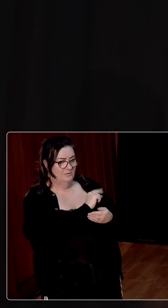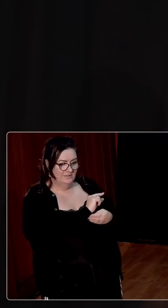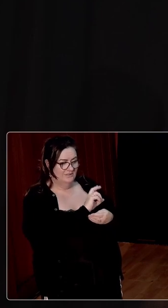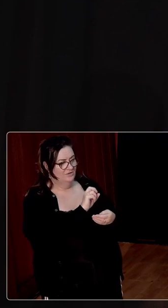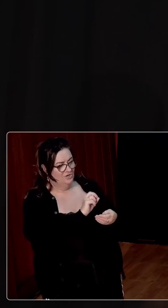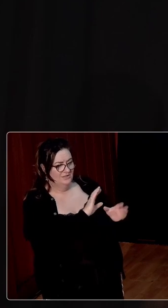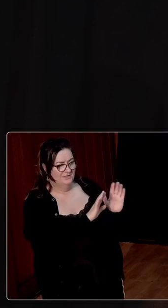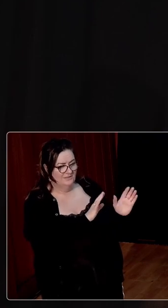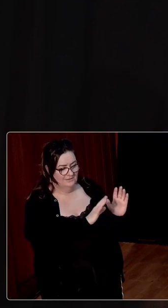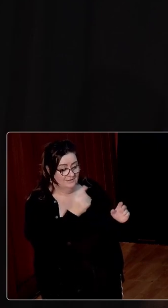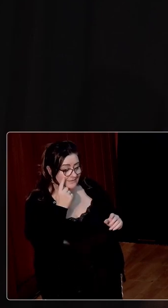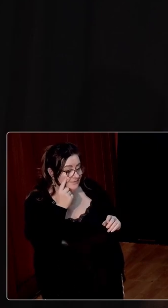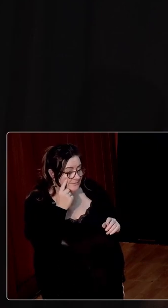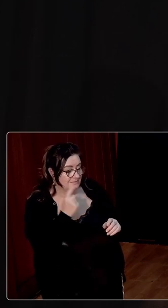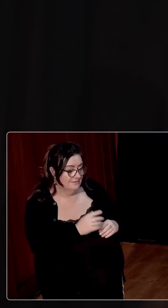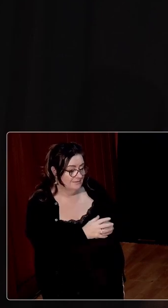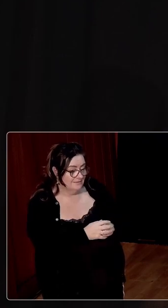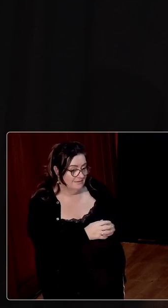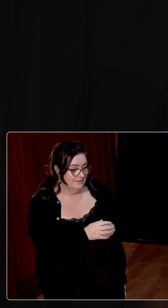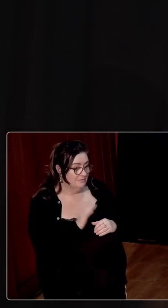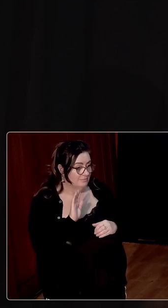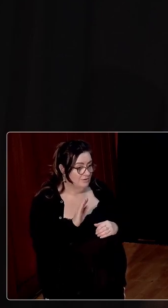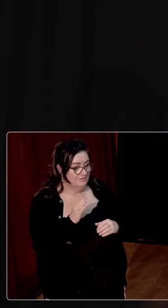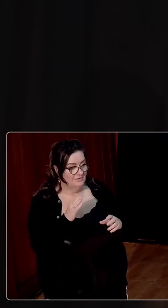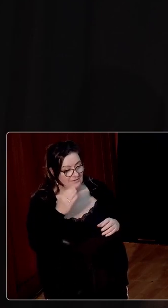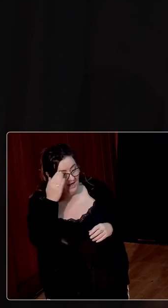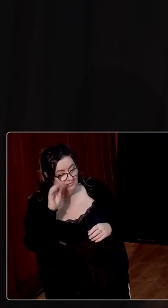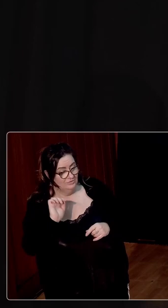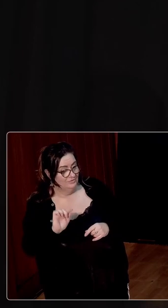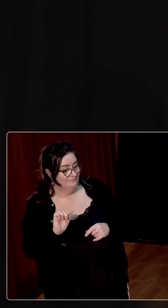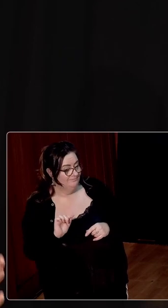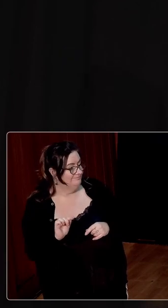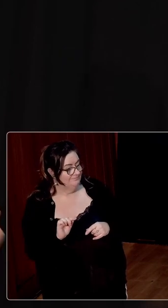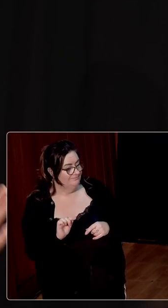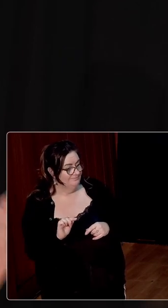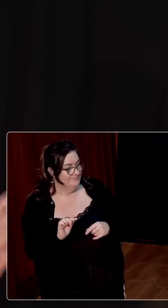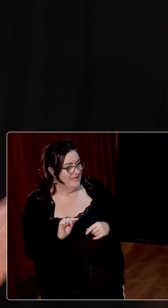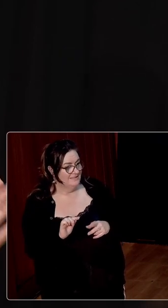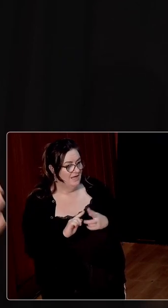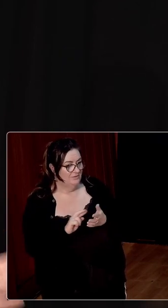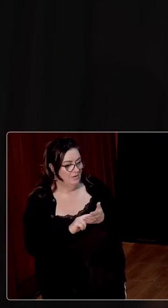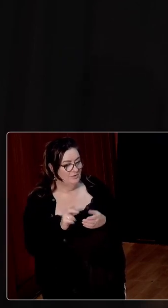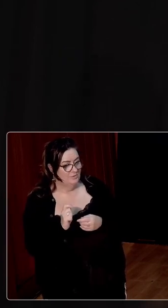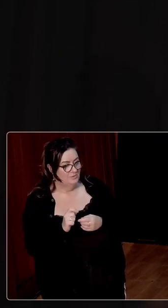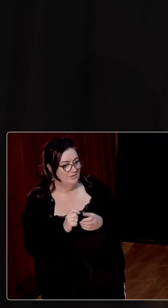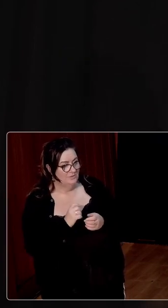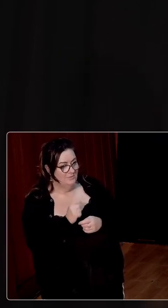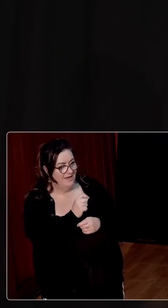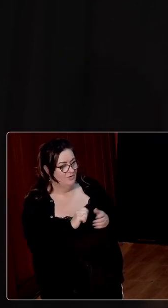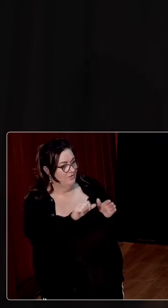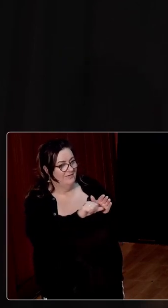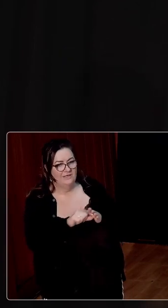in which the idea of compulsory Irish, it's kind of the stick which is used to beat every other